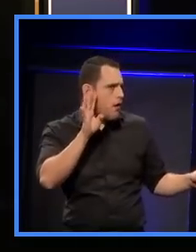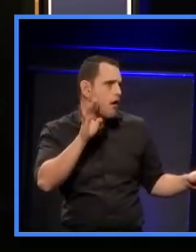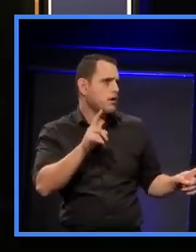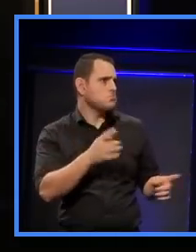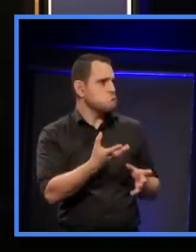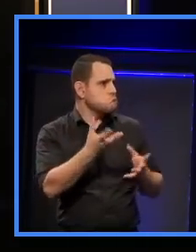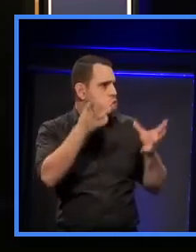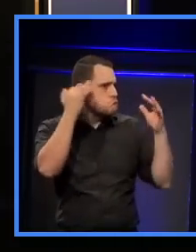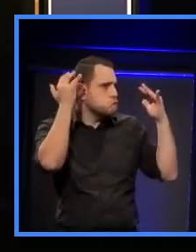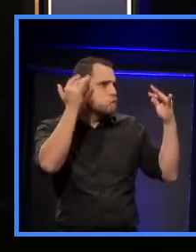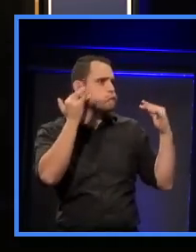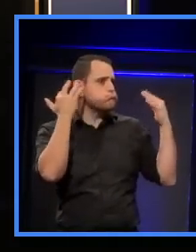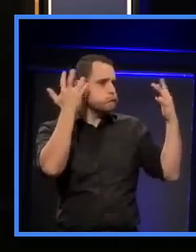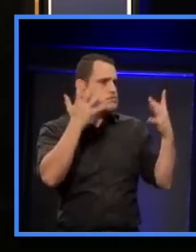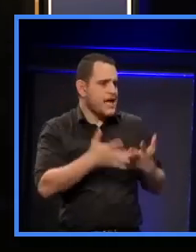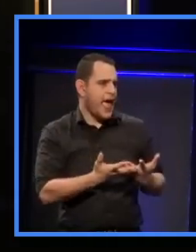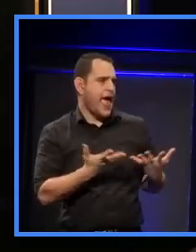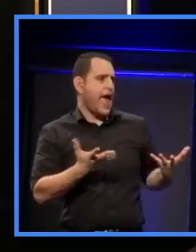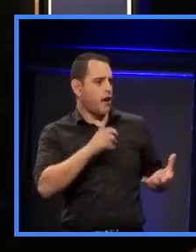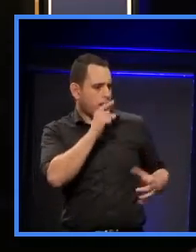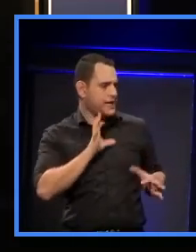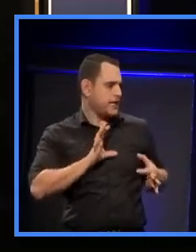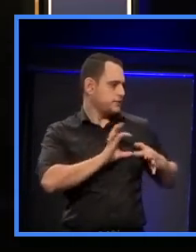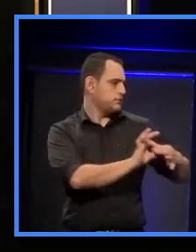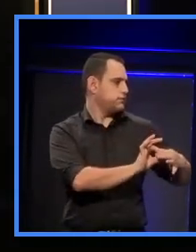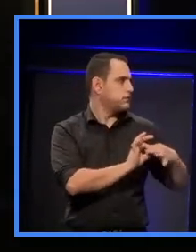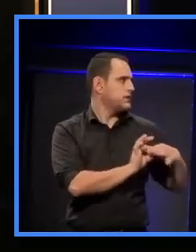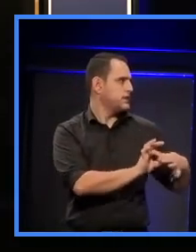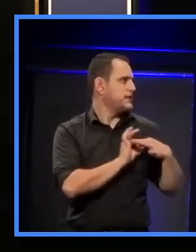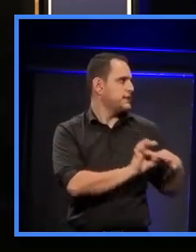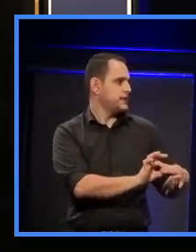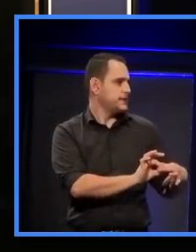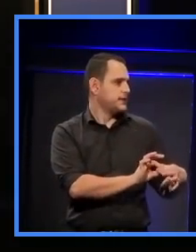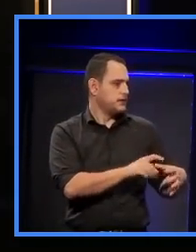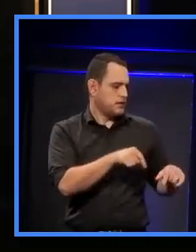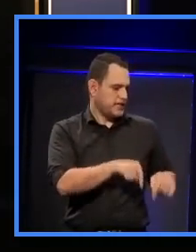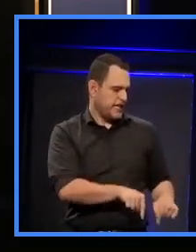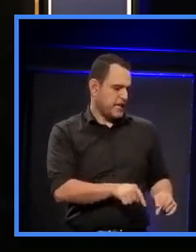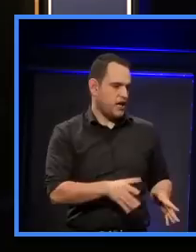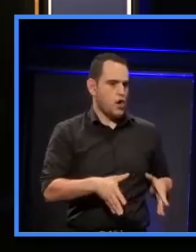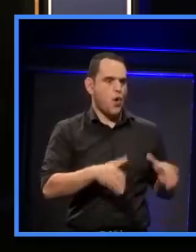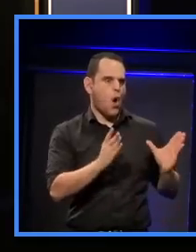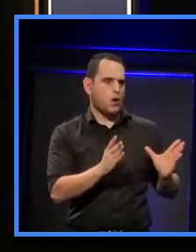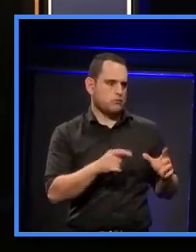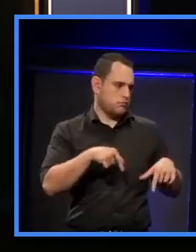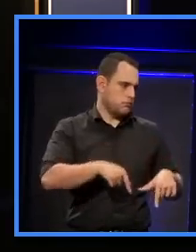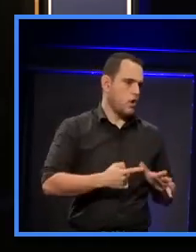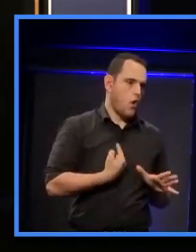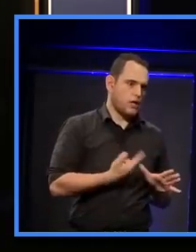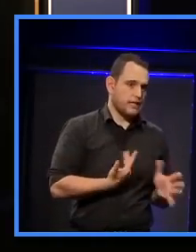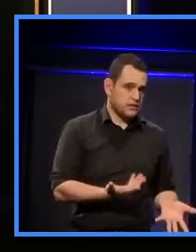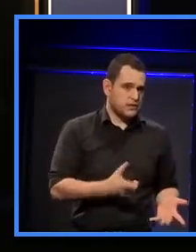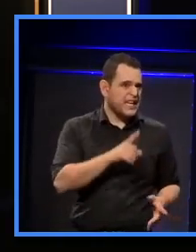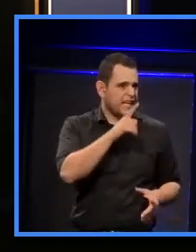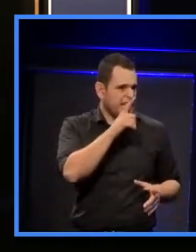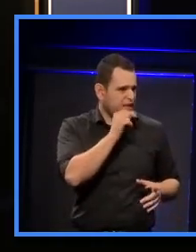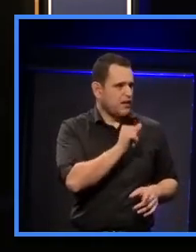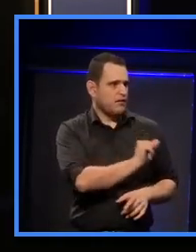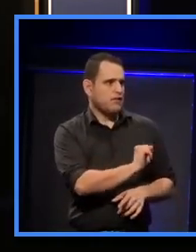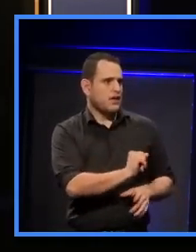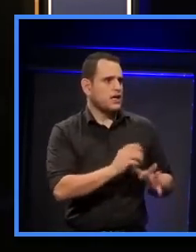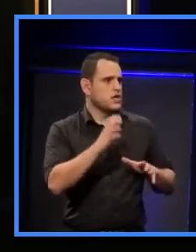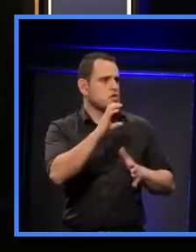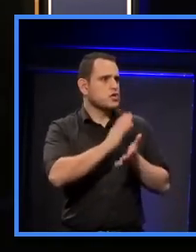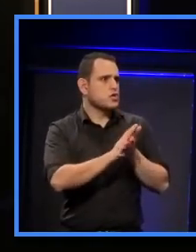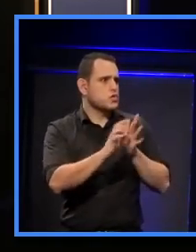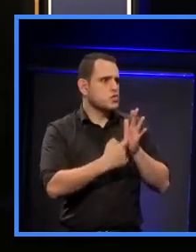and how we might apply this sort of the story we've heard here to Auckland. What can we learn from Chris, and what